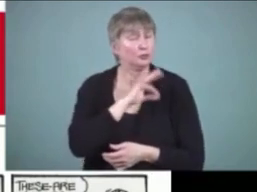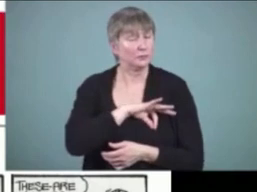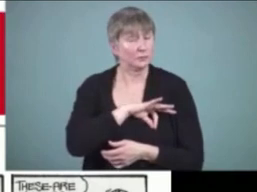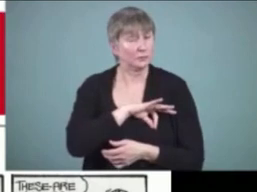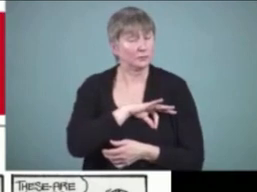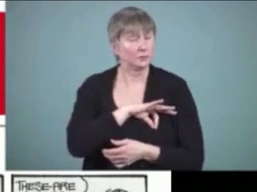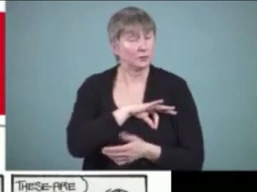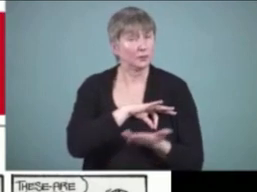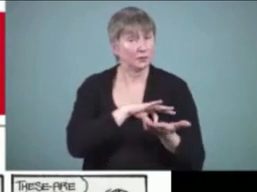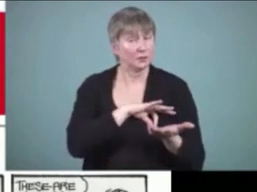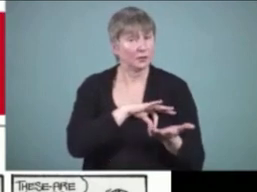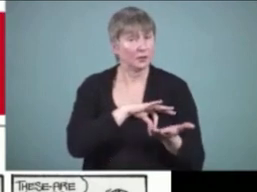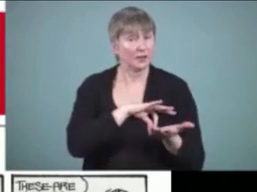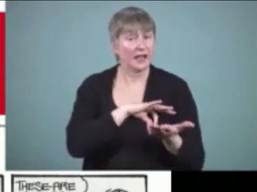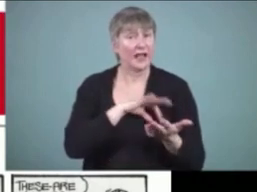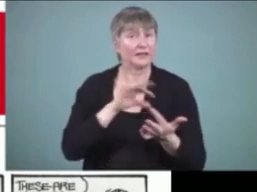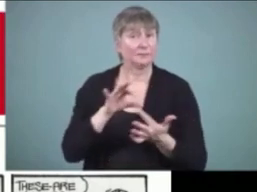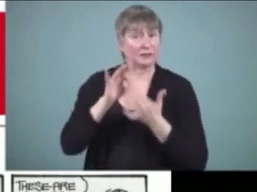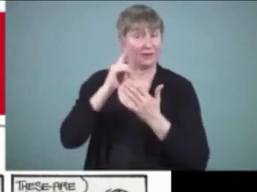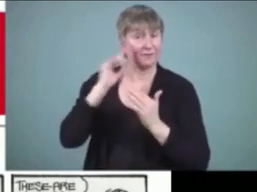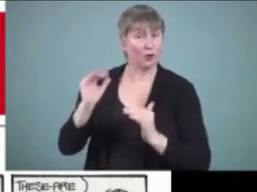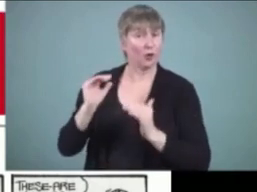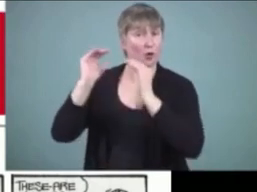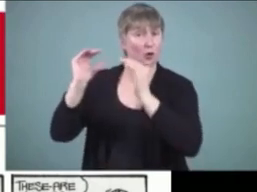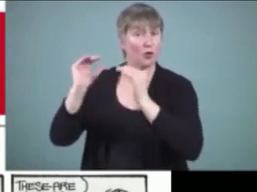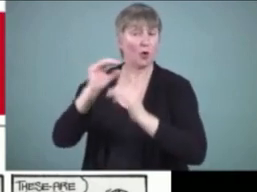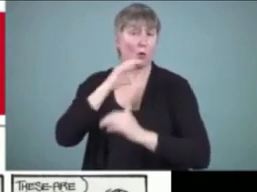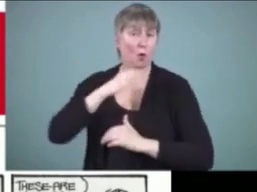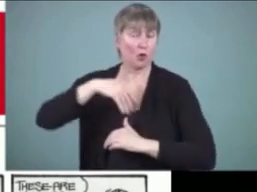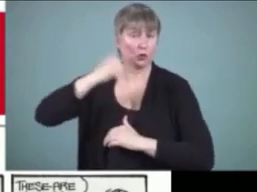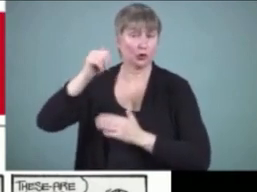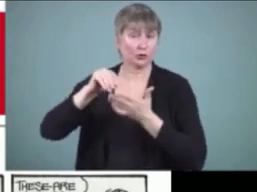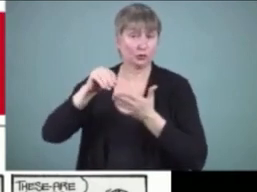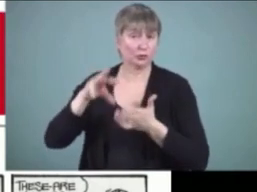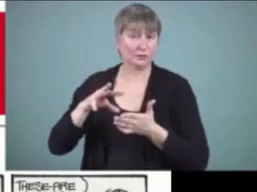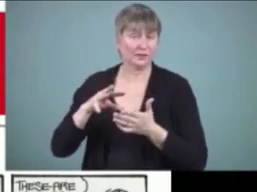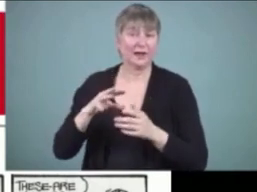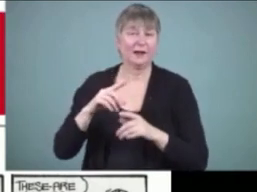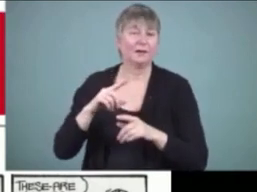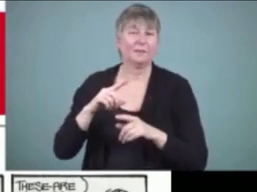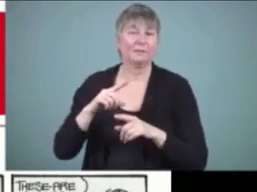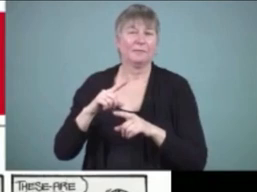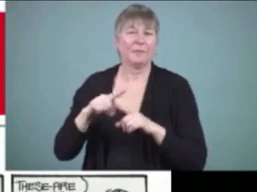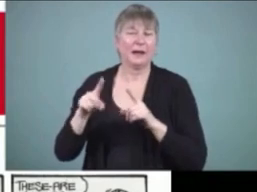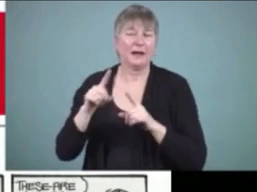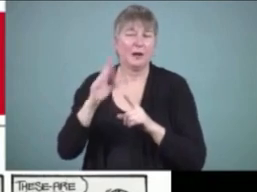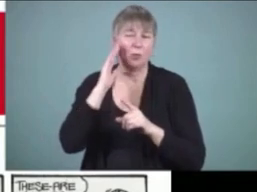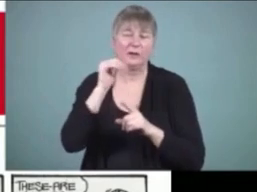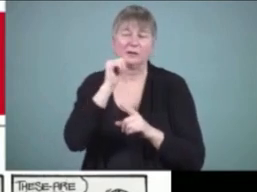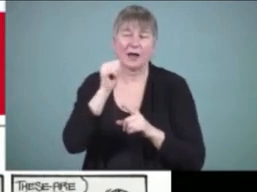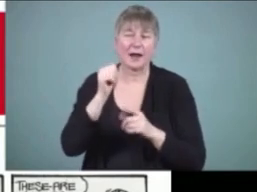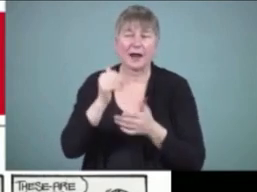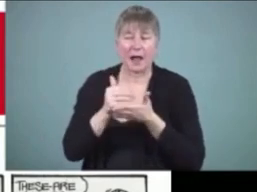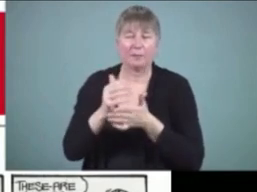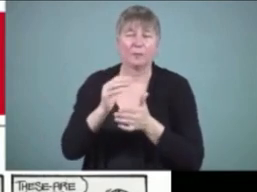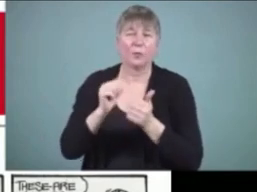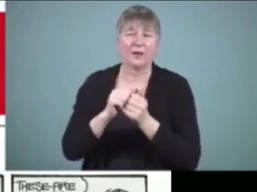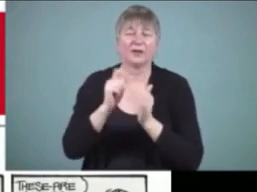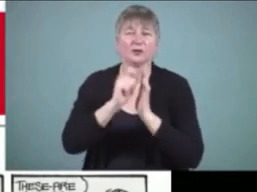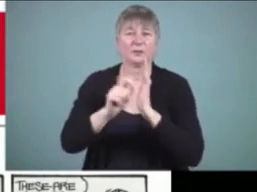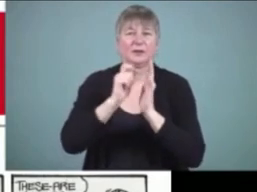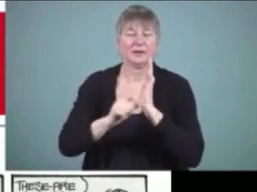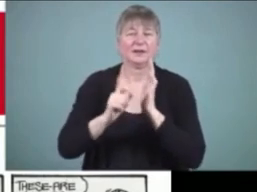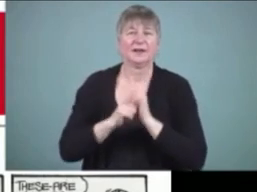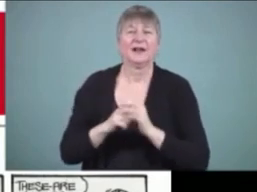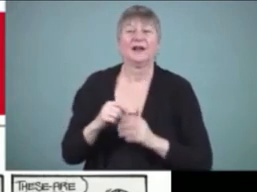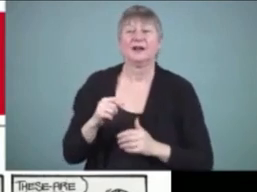and particularly for older students but they're never going to be the the total answer to text generation but they're a good support okay you